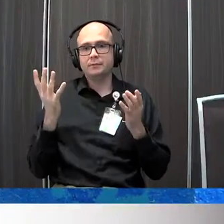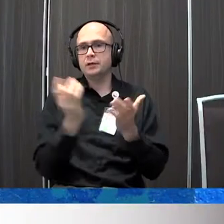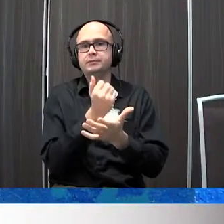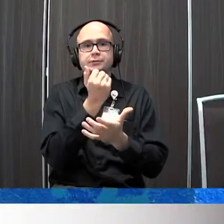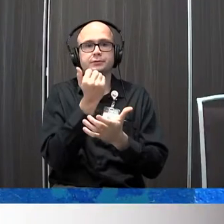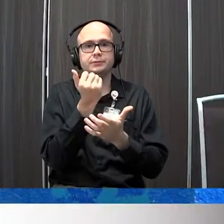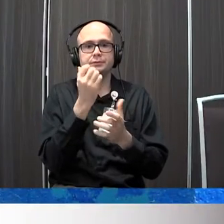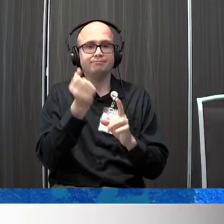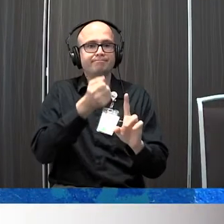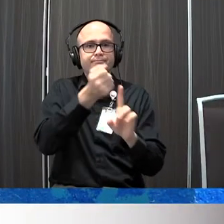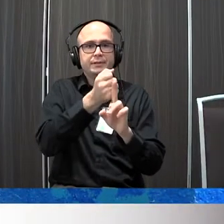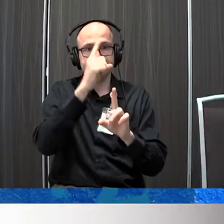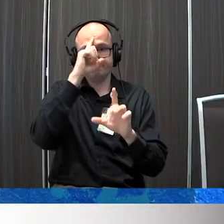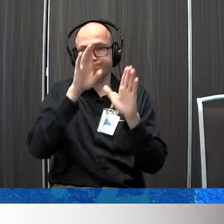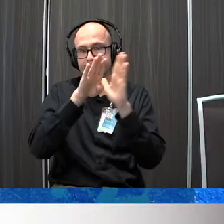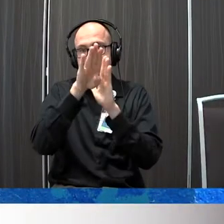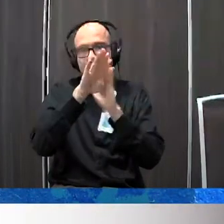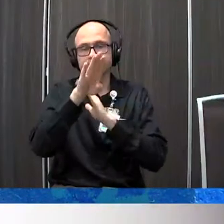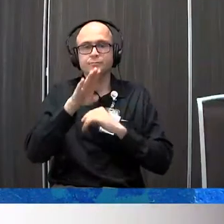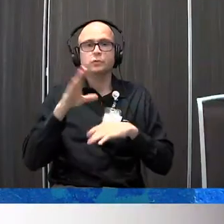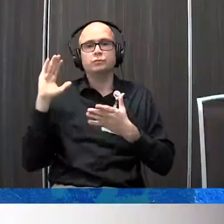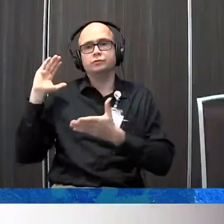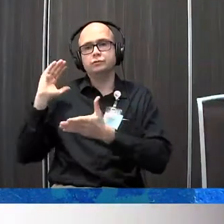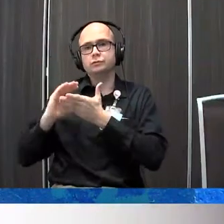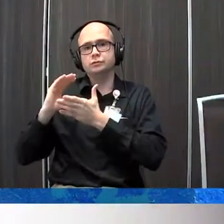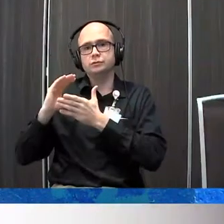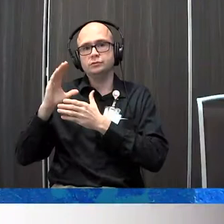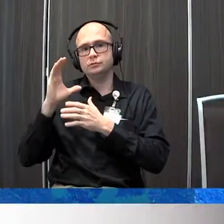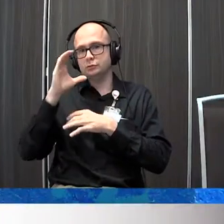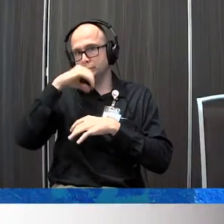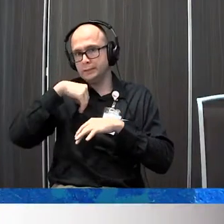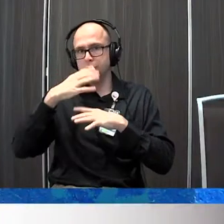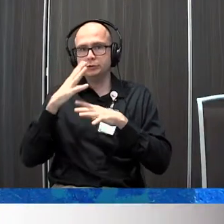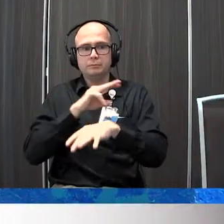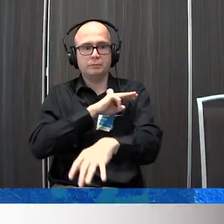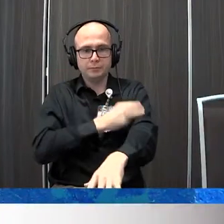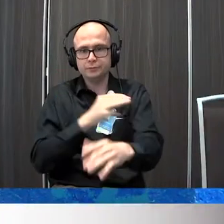positively impact cognitive function while decreasing the effects of abnormal tone and delays